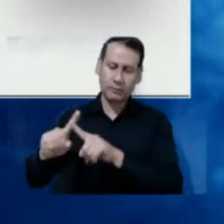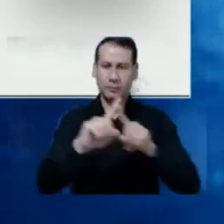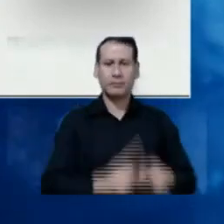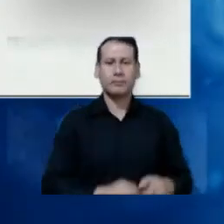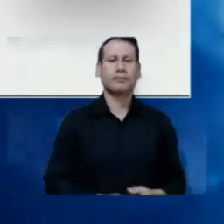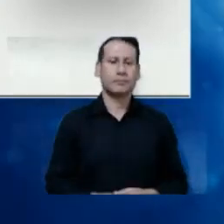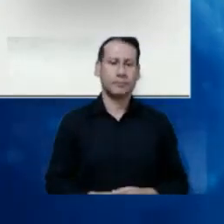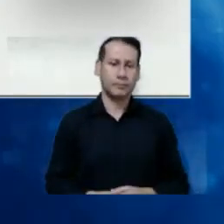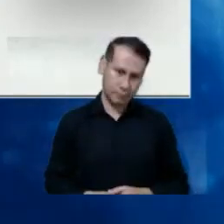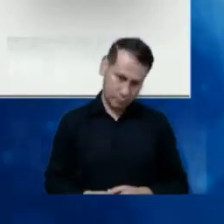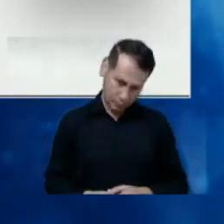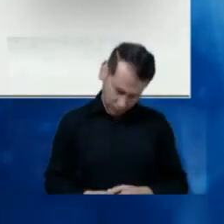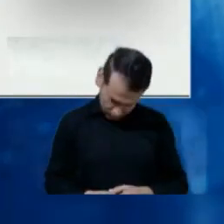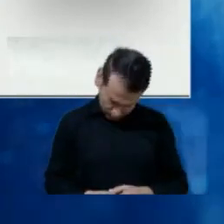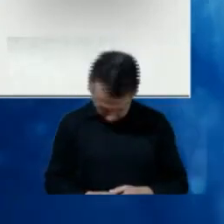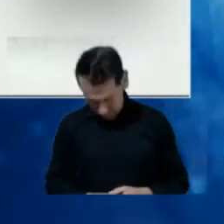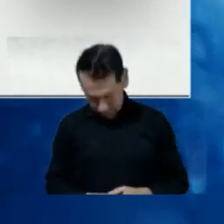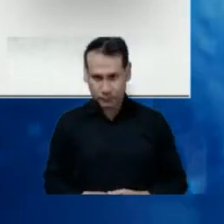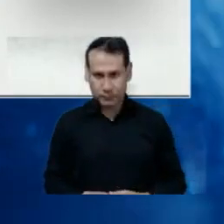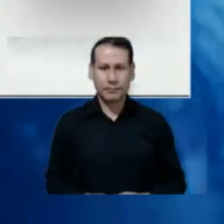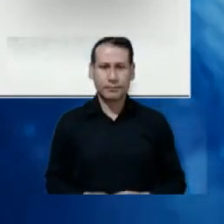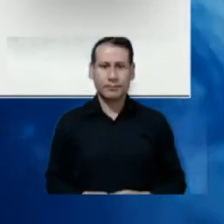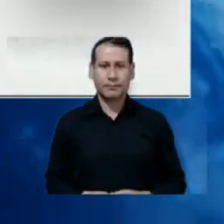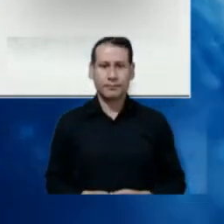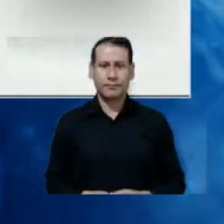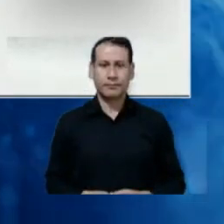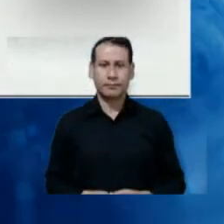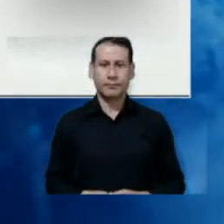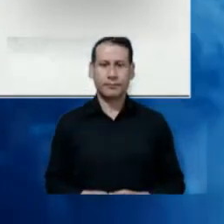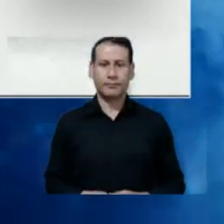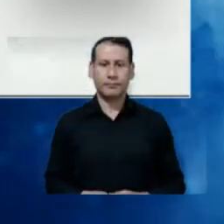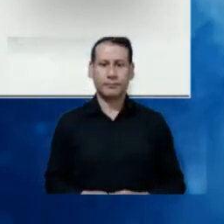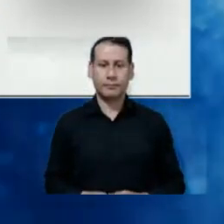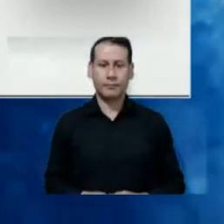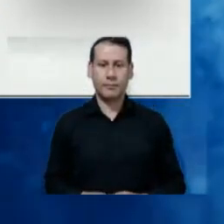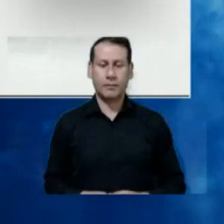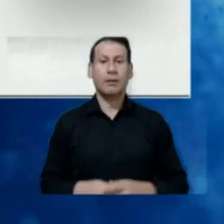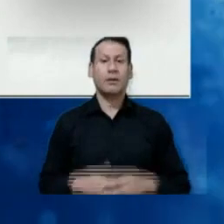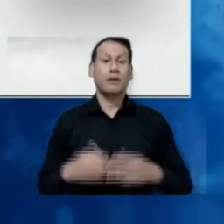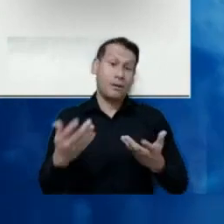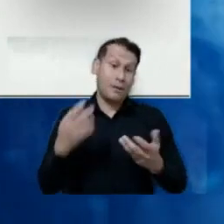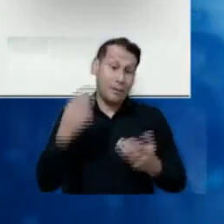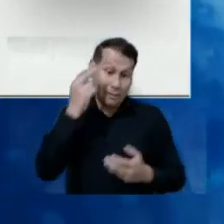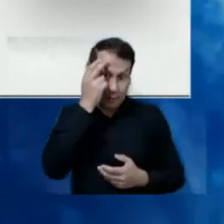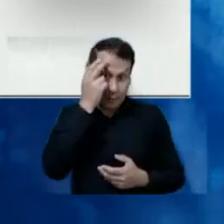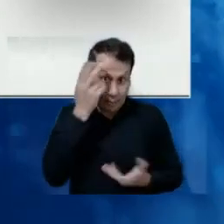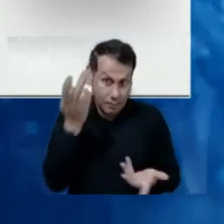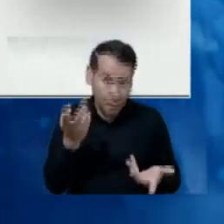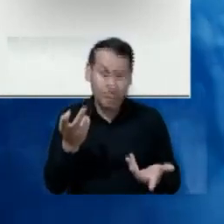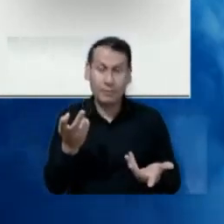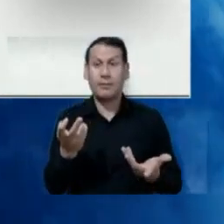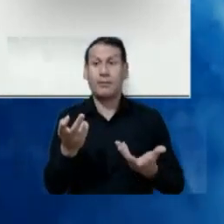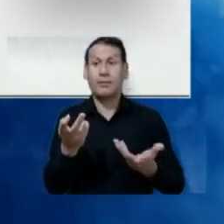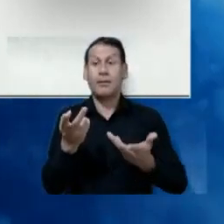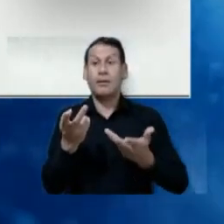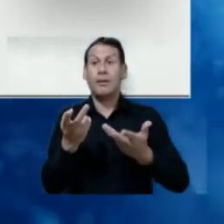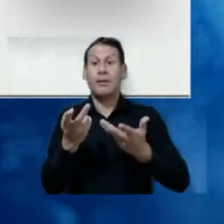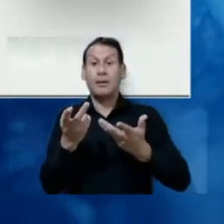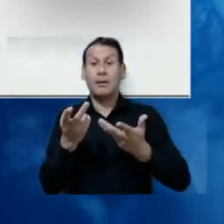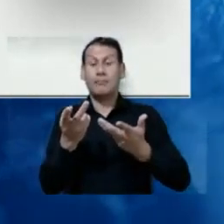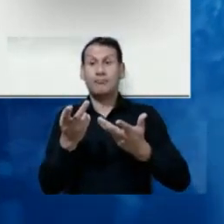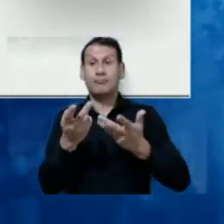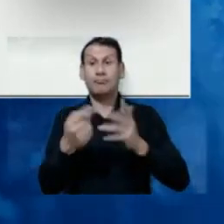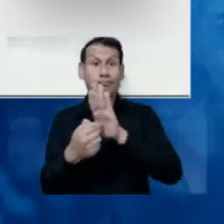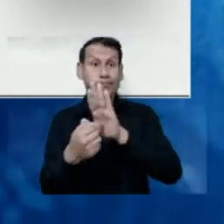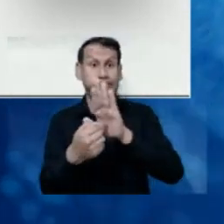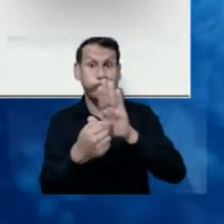or steps or chains in the value chain. And then we have in matters of latency in terms of broadband, in